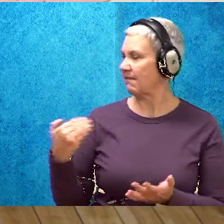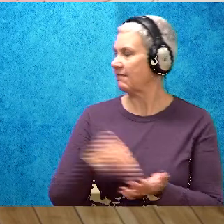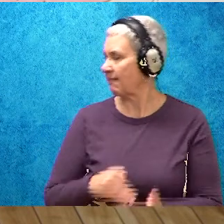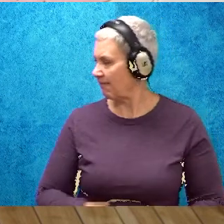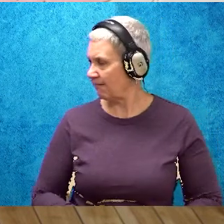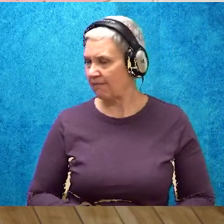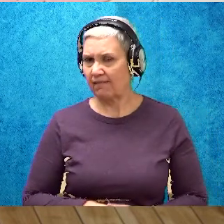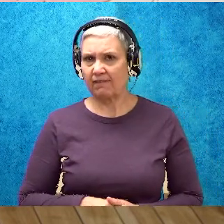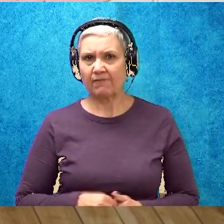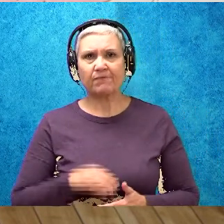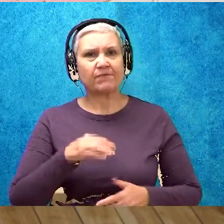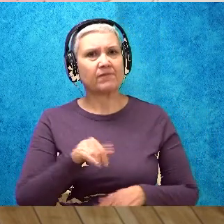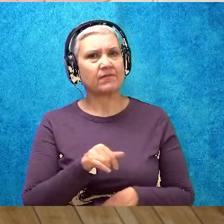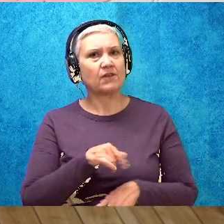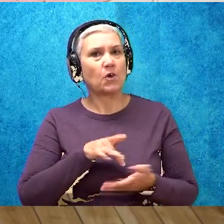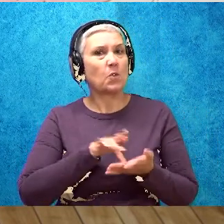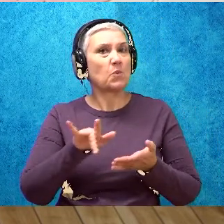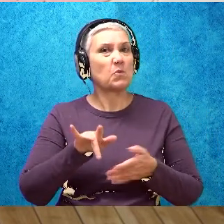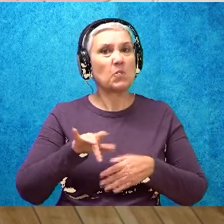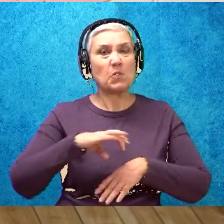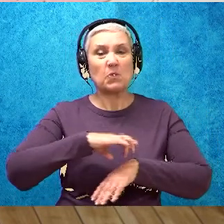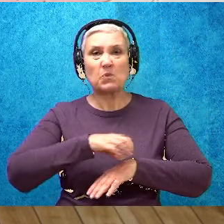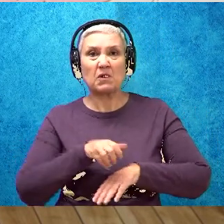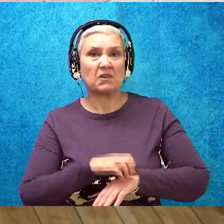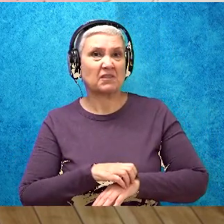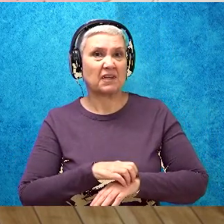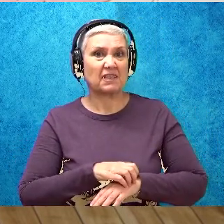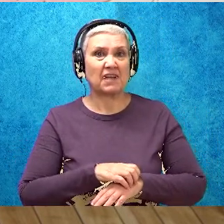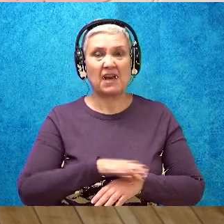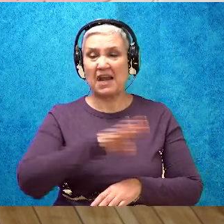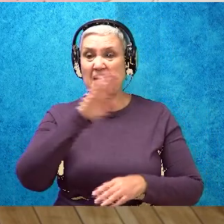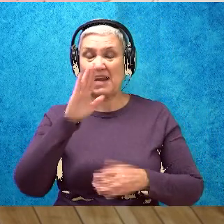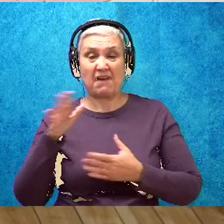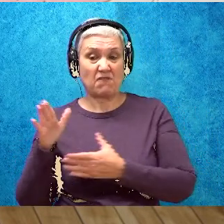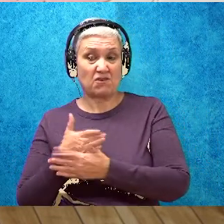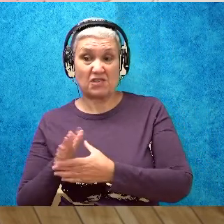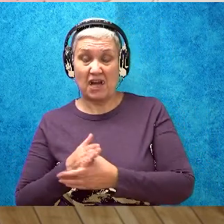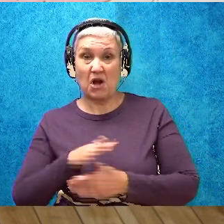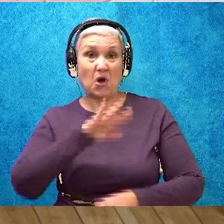Rude Cakes never share and they never say sorry.